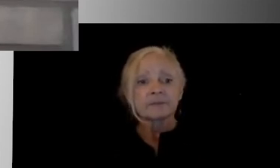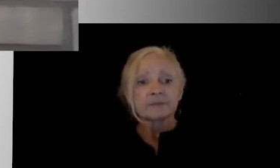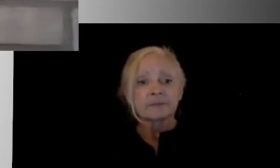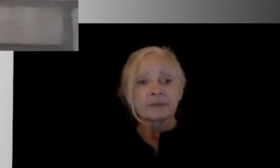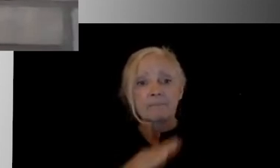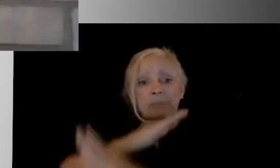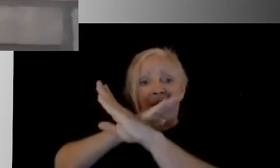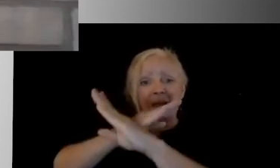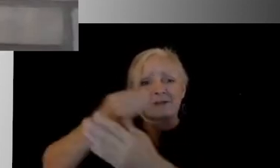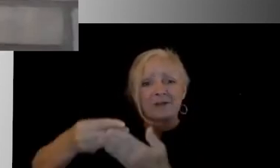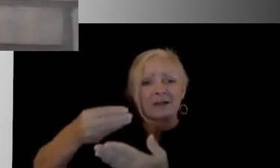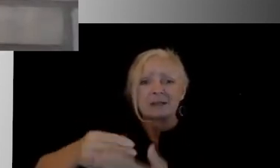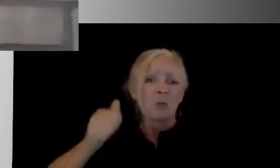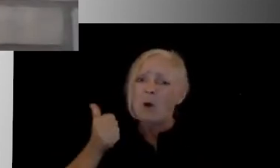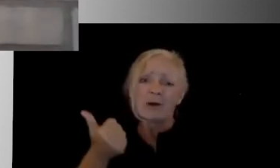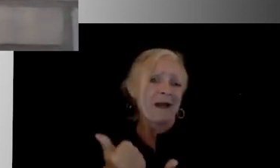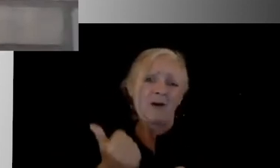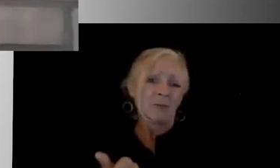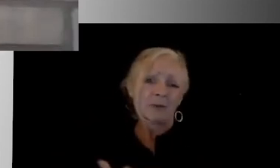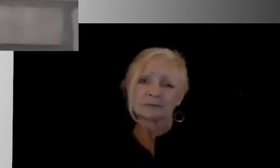not going to be what helps us to open up safely.